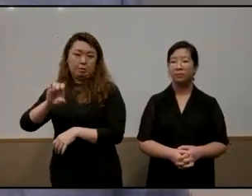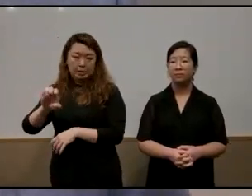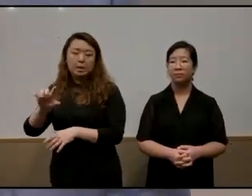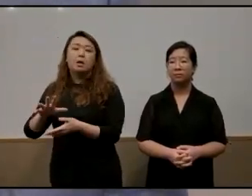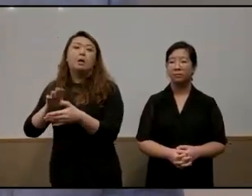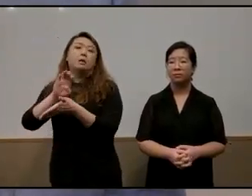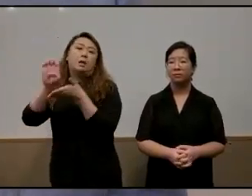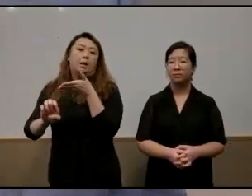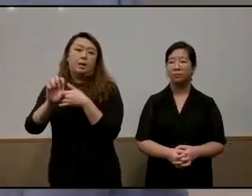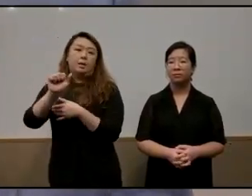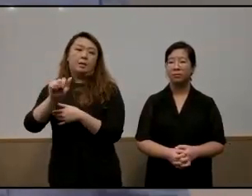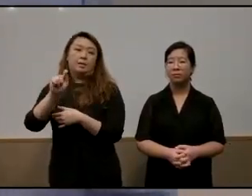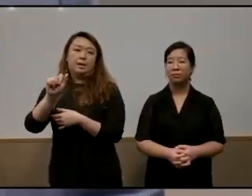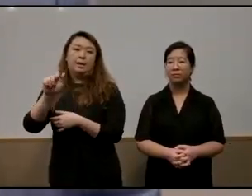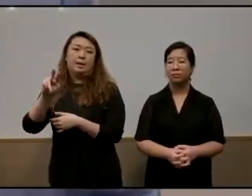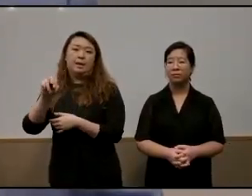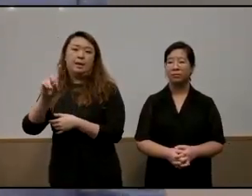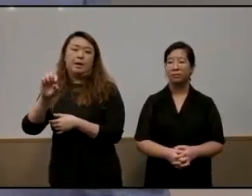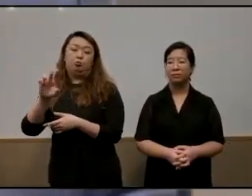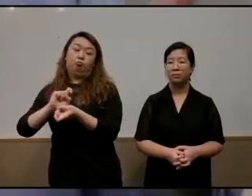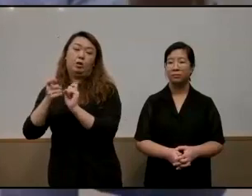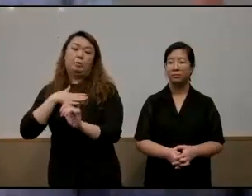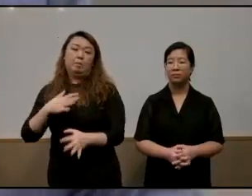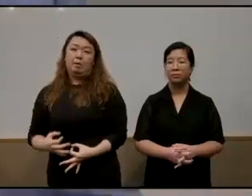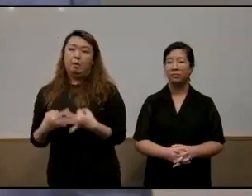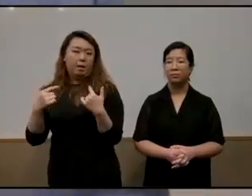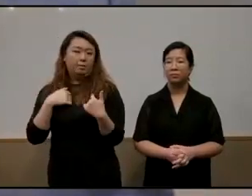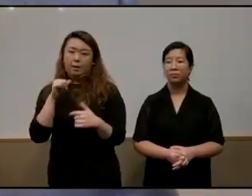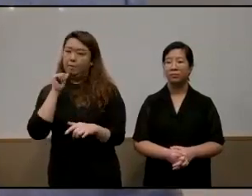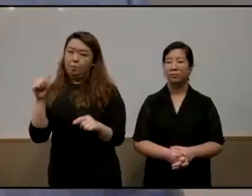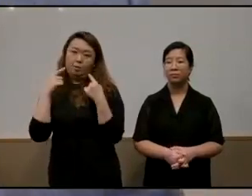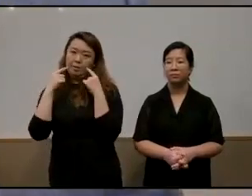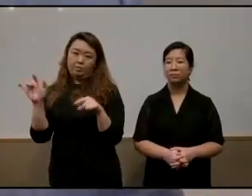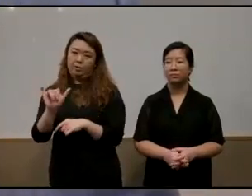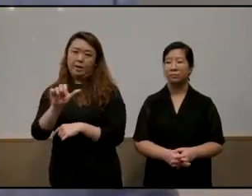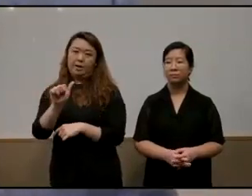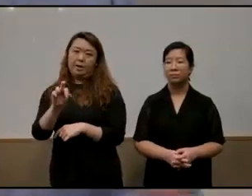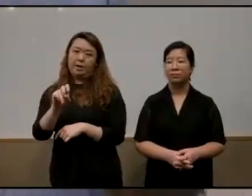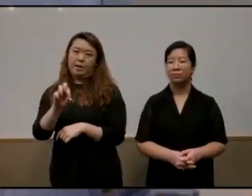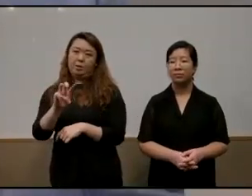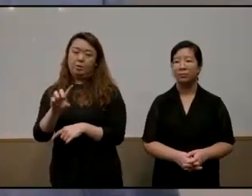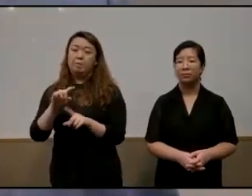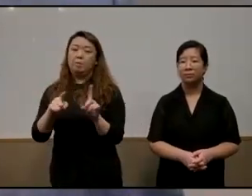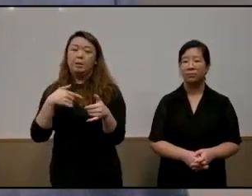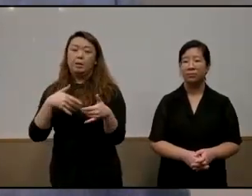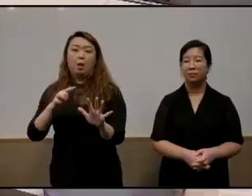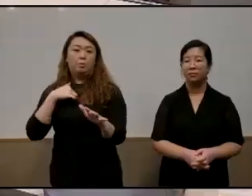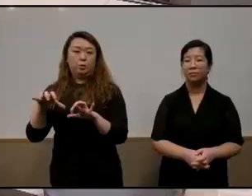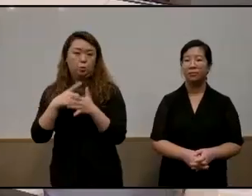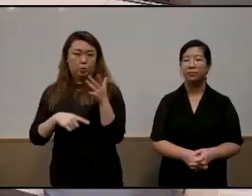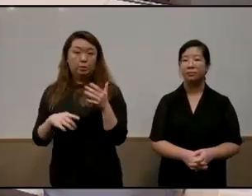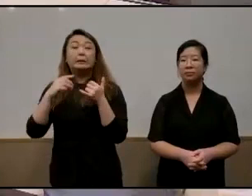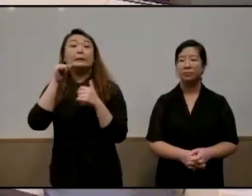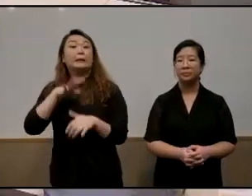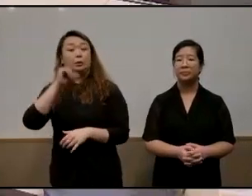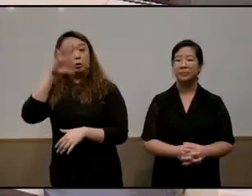in san andrews it changed my life and i am nowhere as successful as adrian but it allowed me to do what i do today ladies and